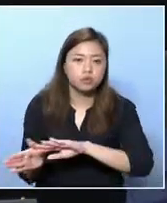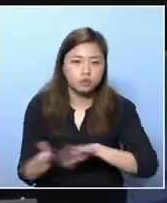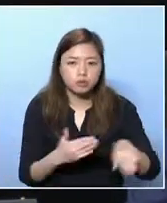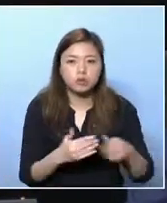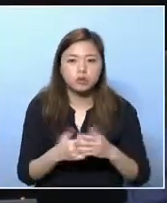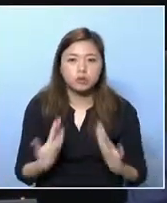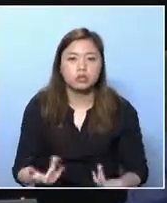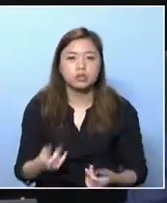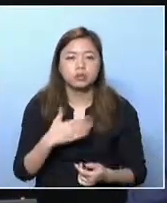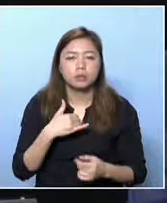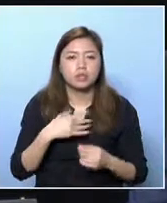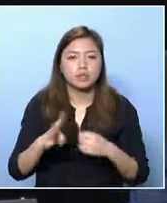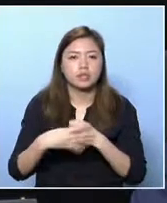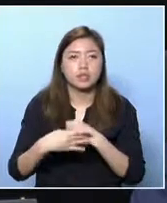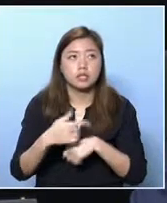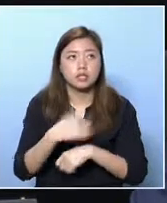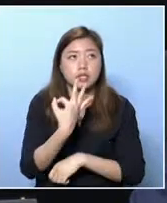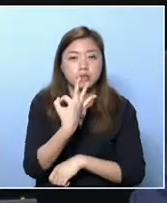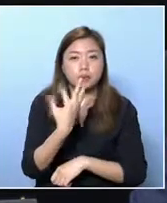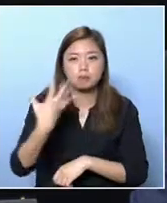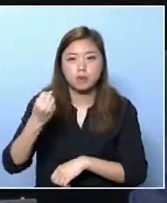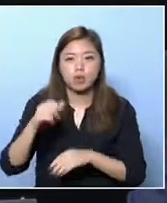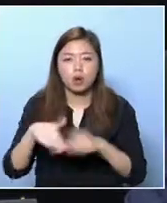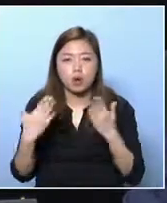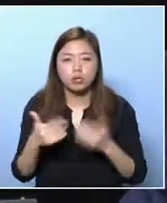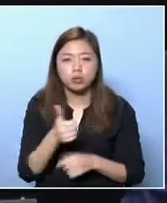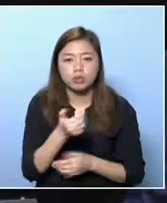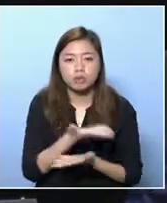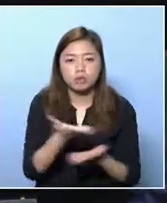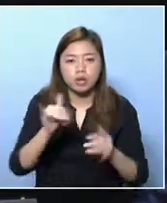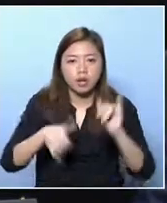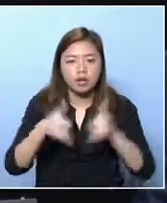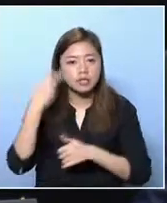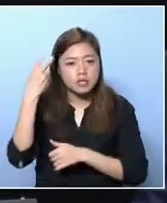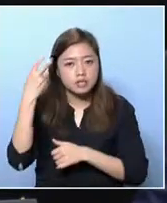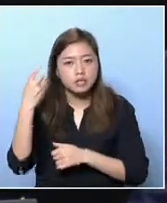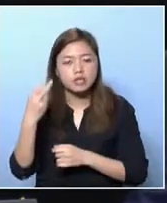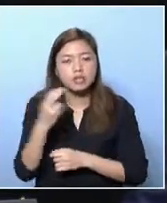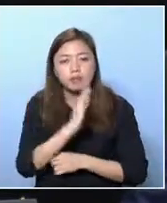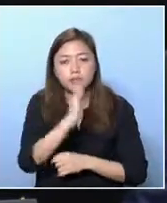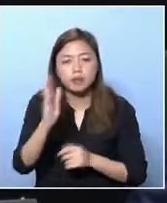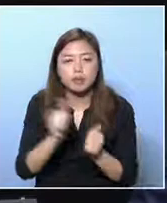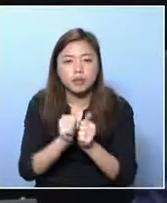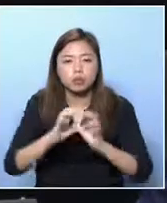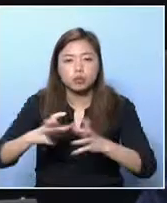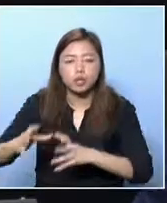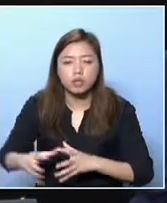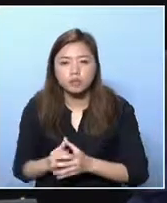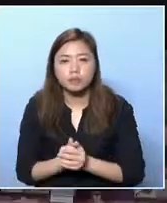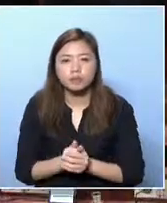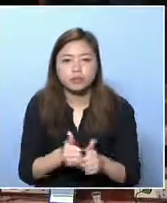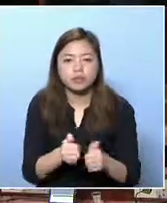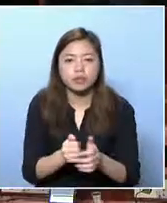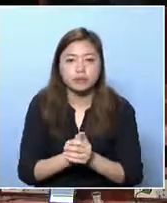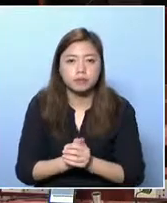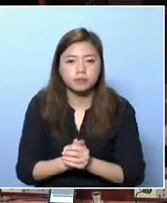of the third session. We will start the fourth session at 3.50 p.m. I thank all